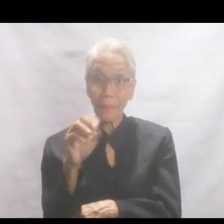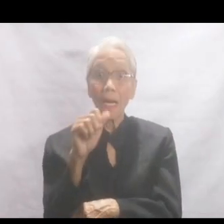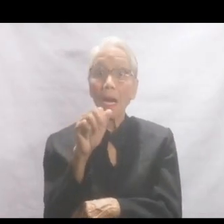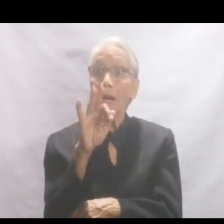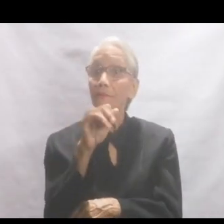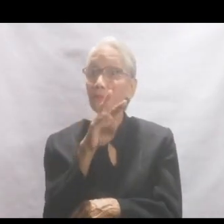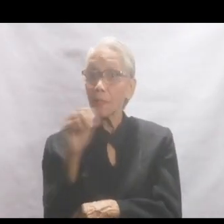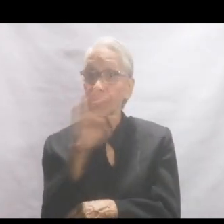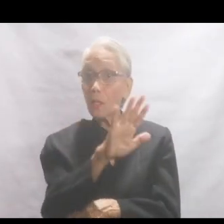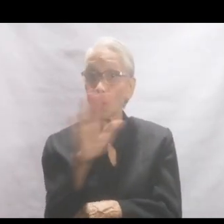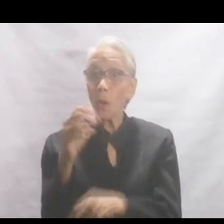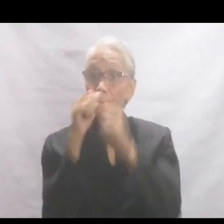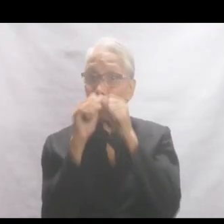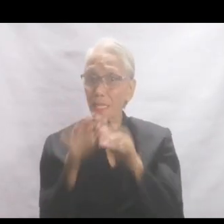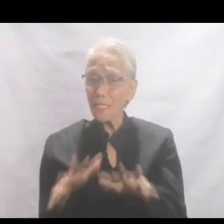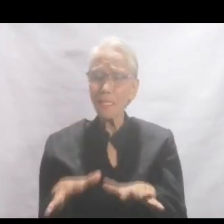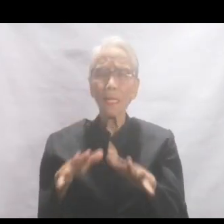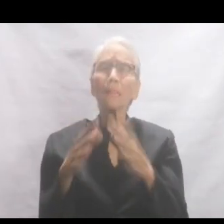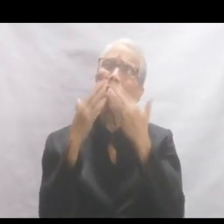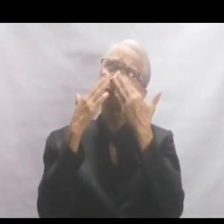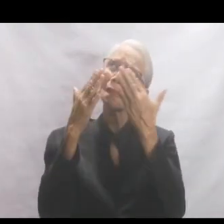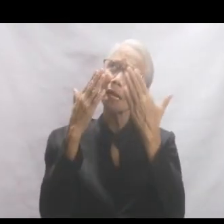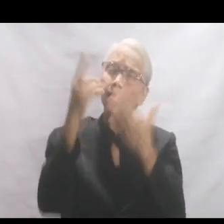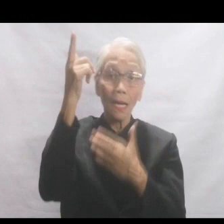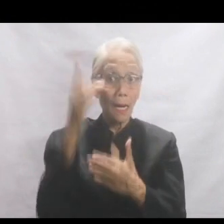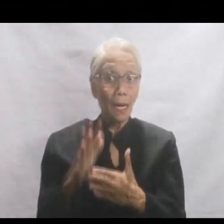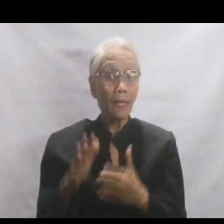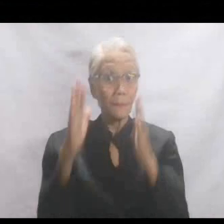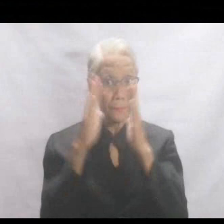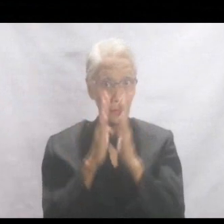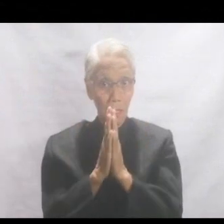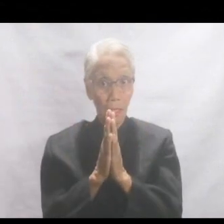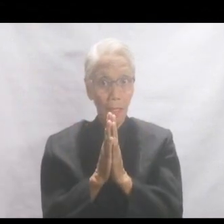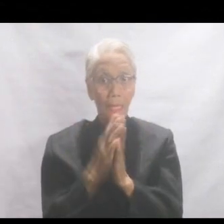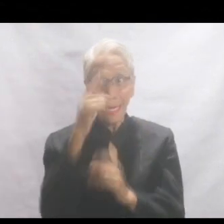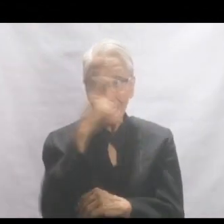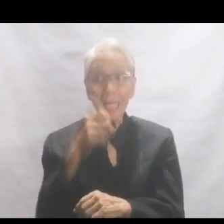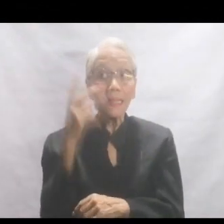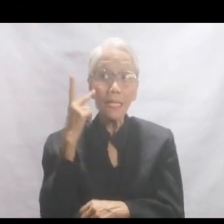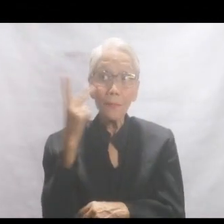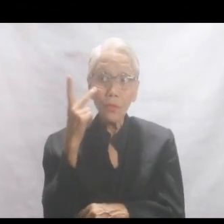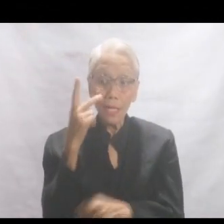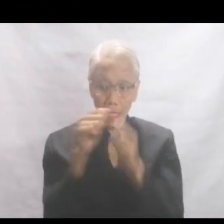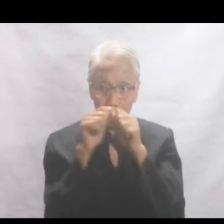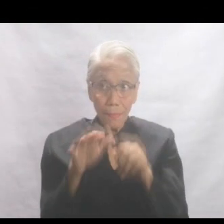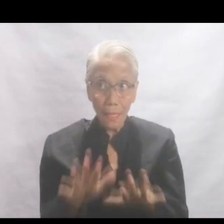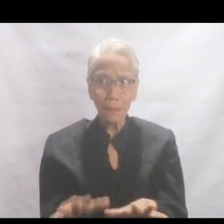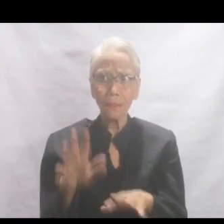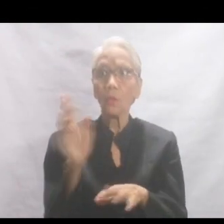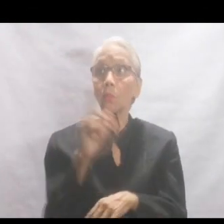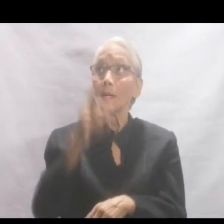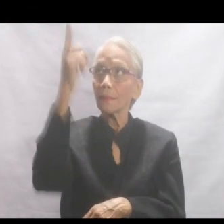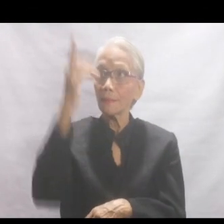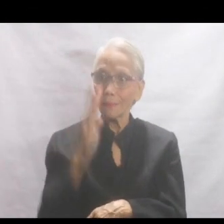Affirm your blessings and thank God in prayer. Tingnan mo rin kasi as blessings yung